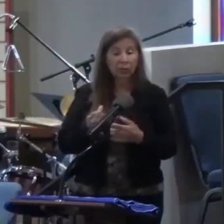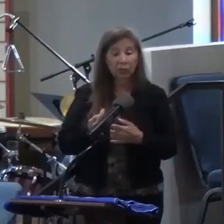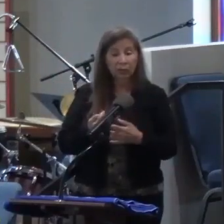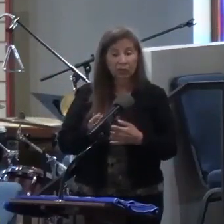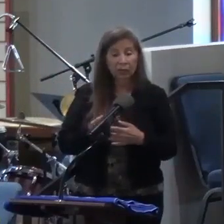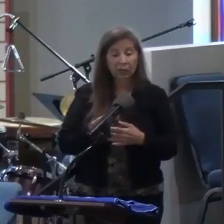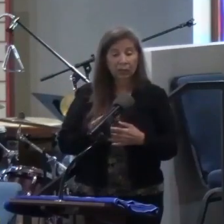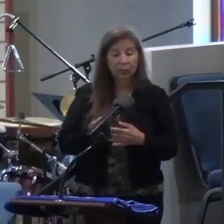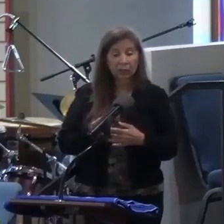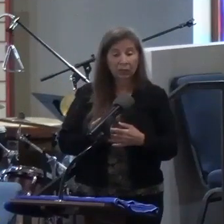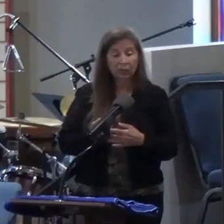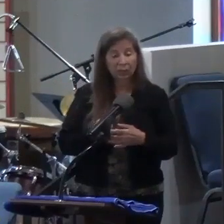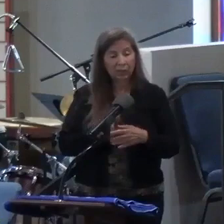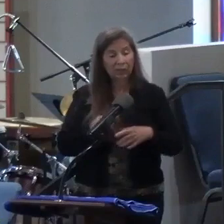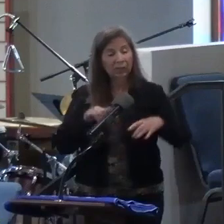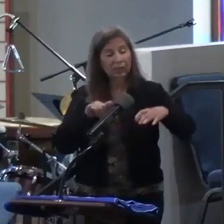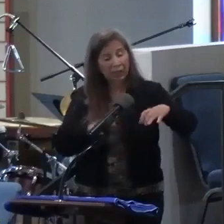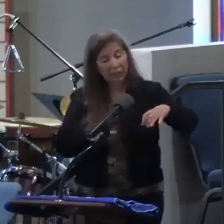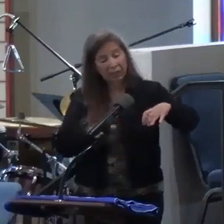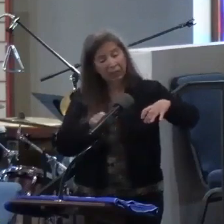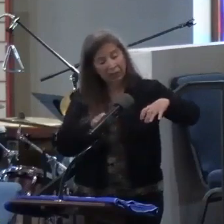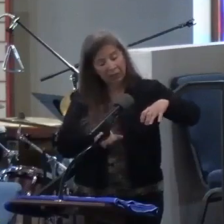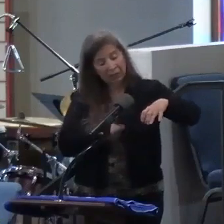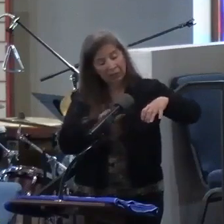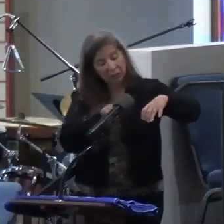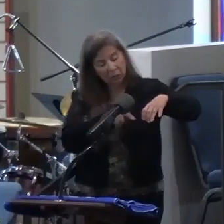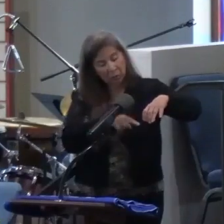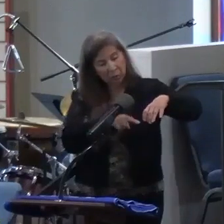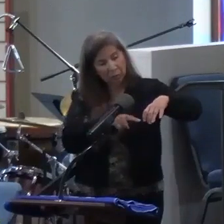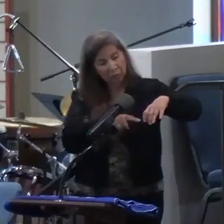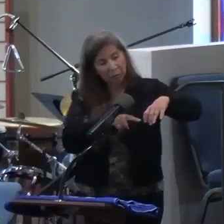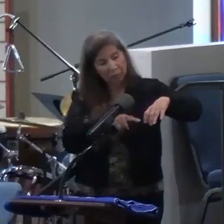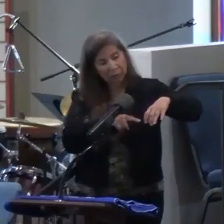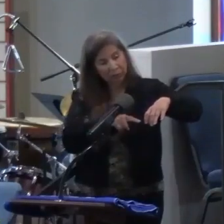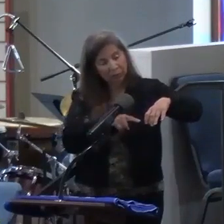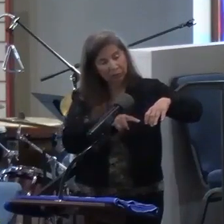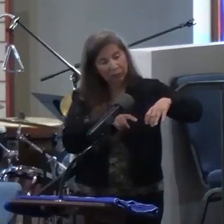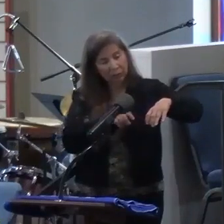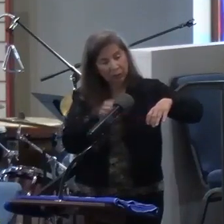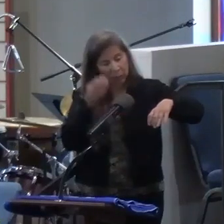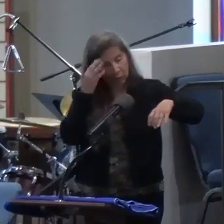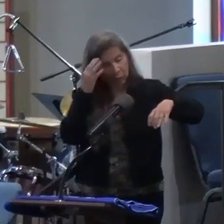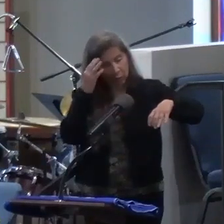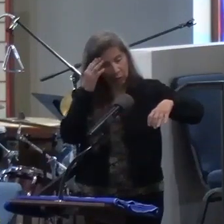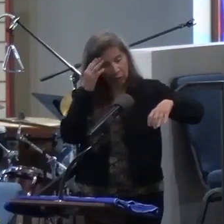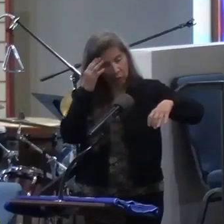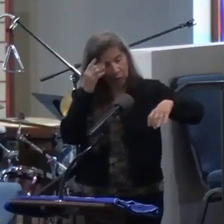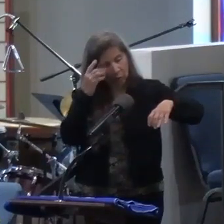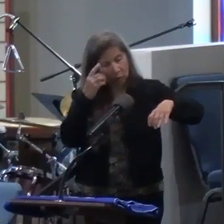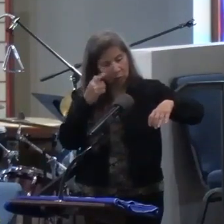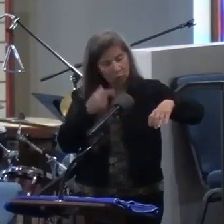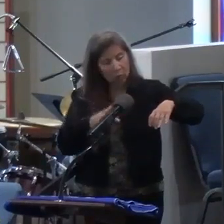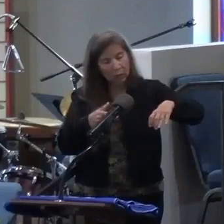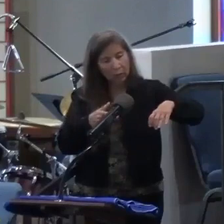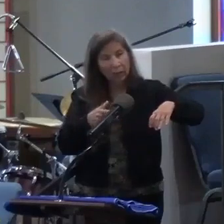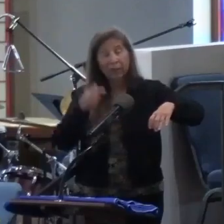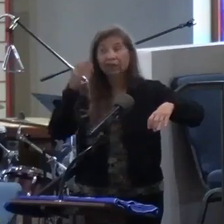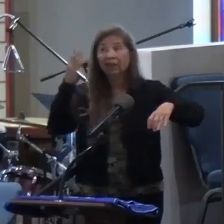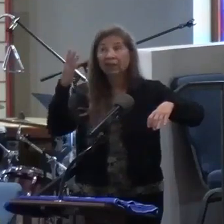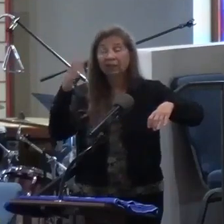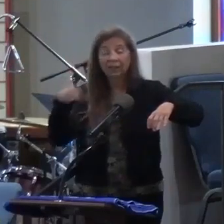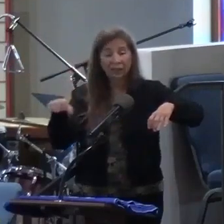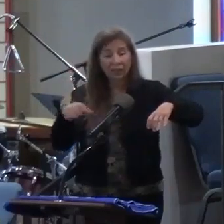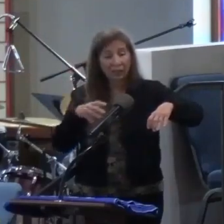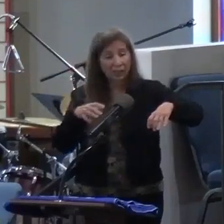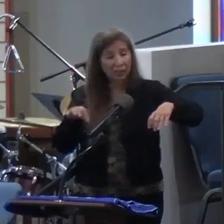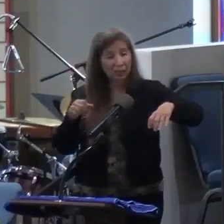And so she's just staying at the tomb, having known what this man did to resurrect her life even